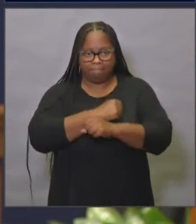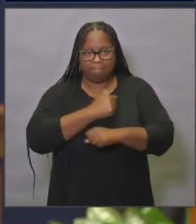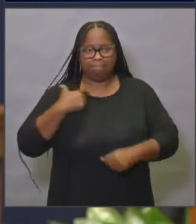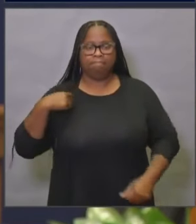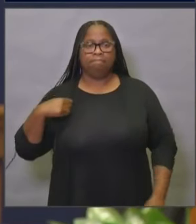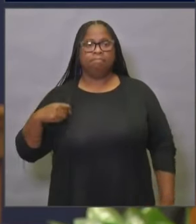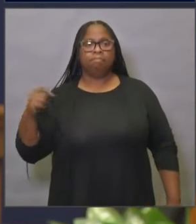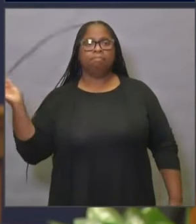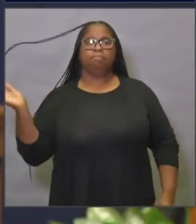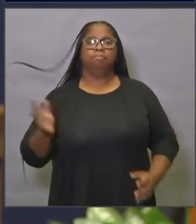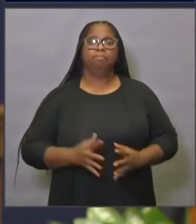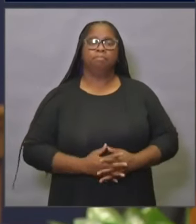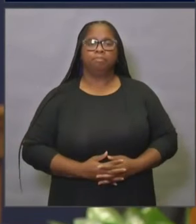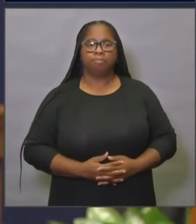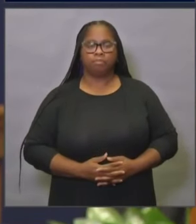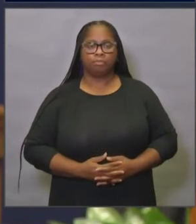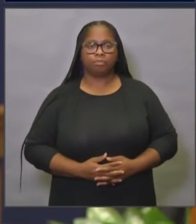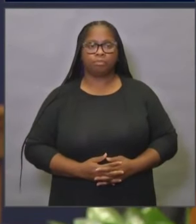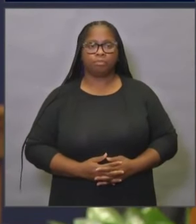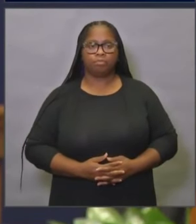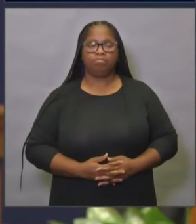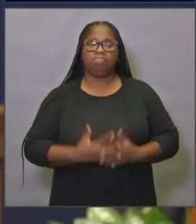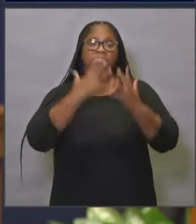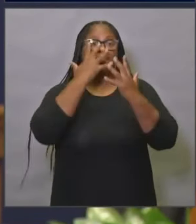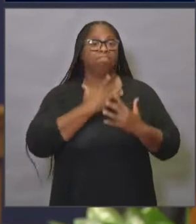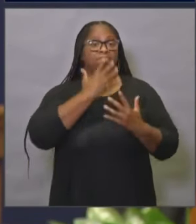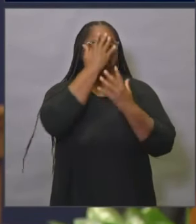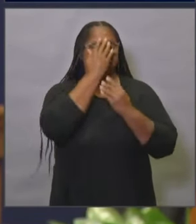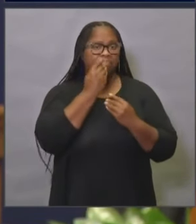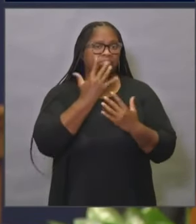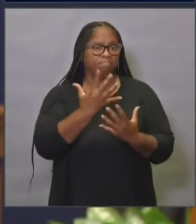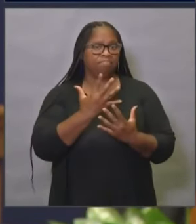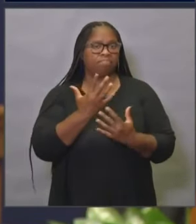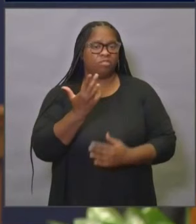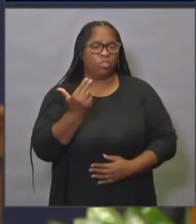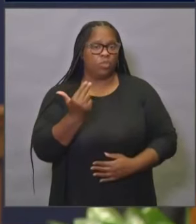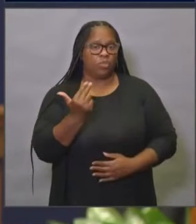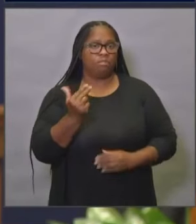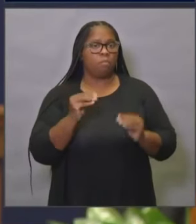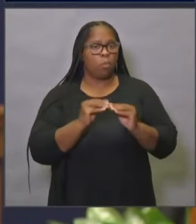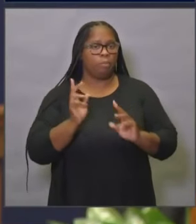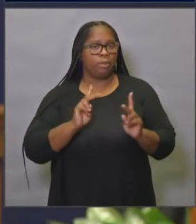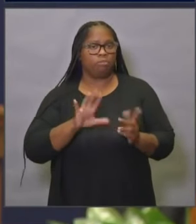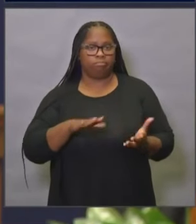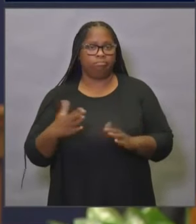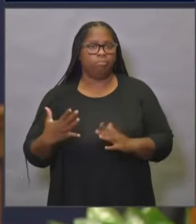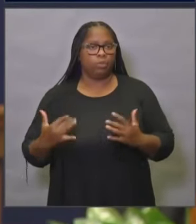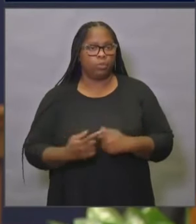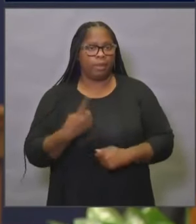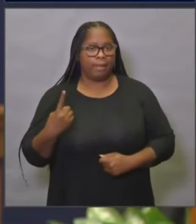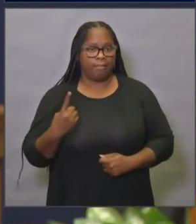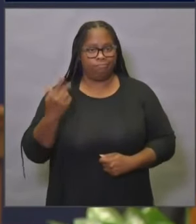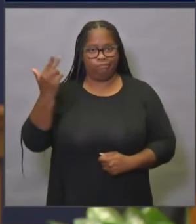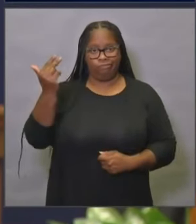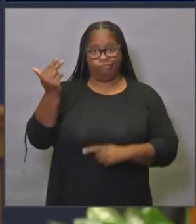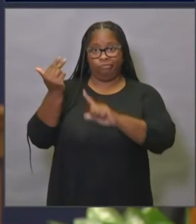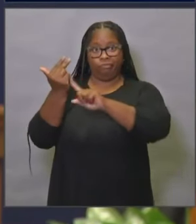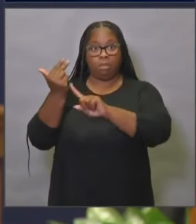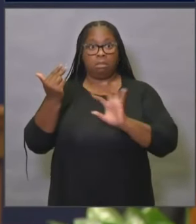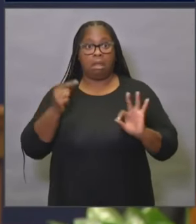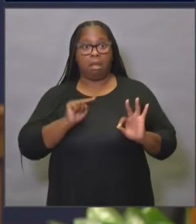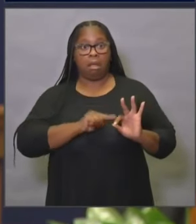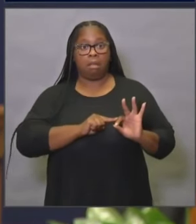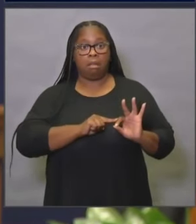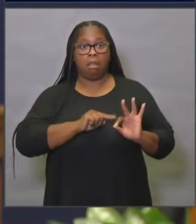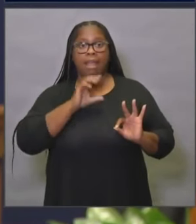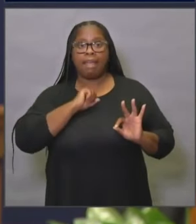To update you on our daily status, we're sad to report an additional 13 deaths today. Nine of these people who died are over